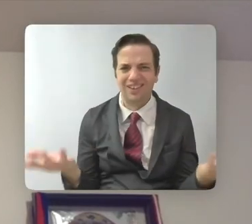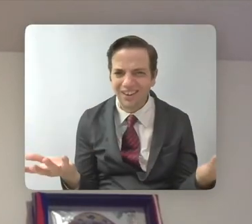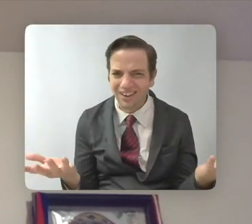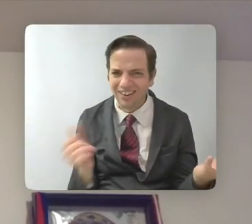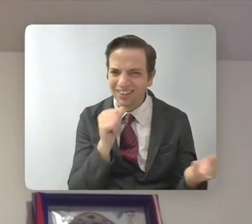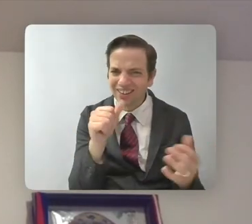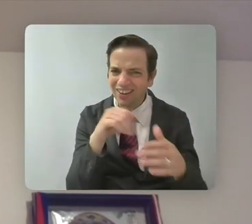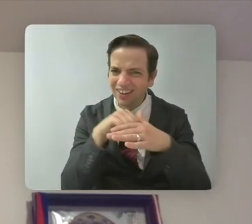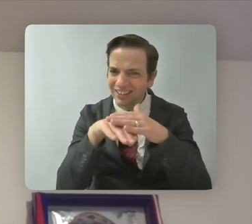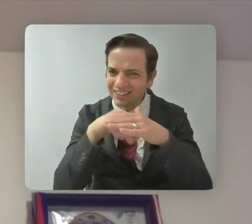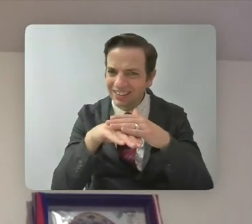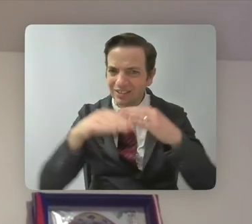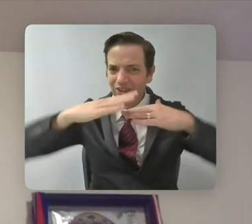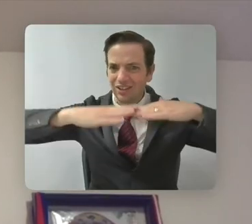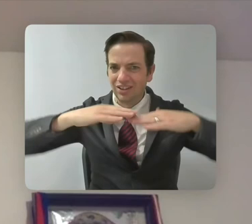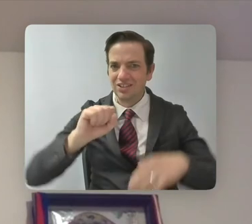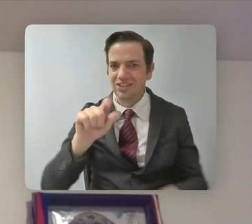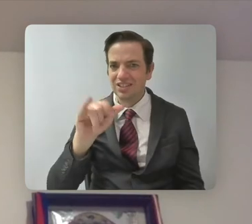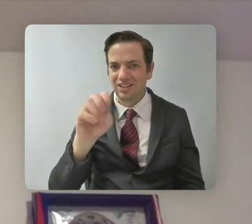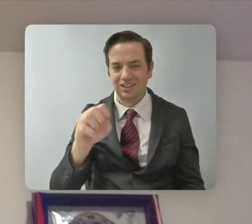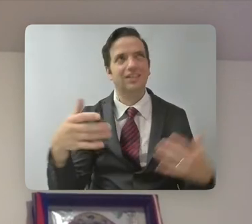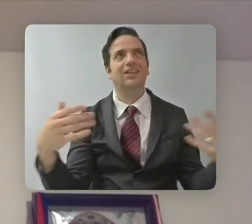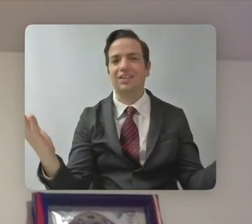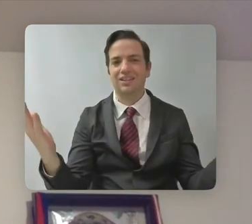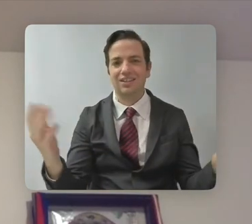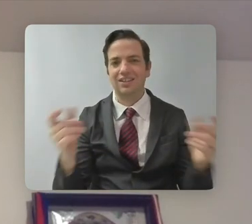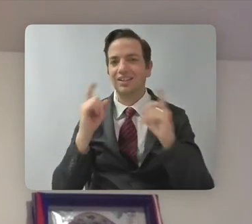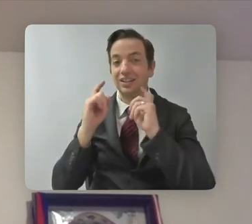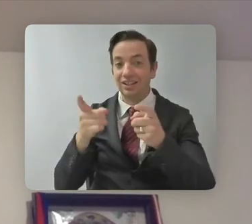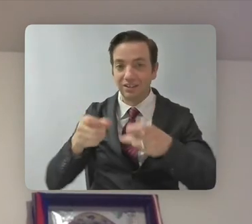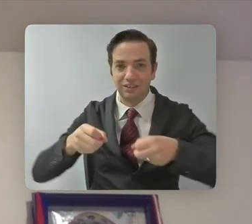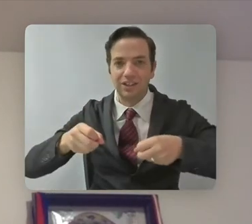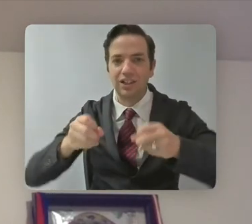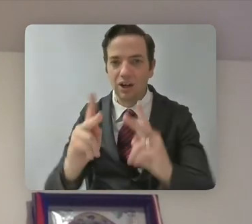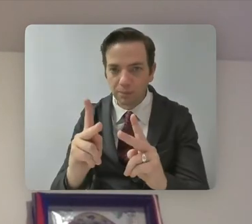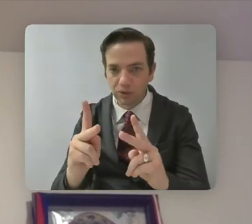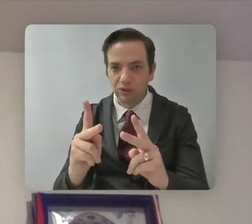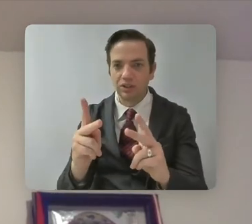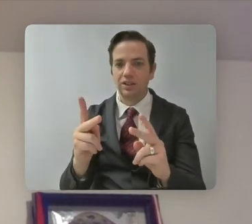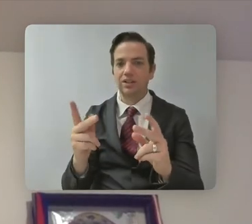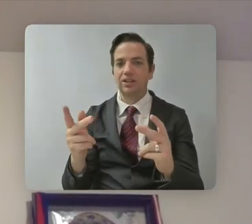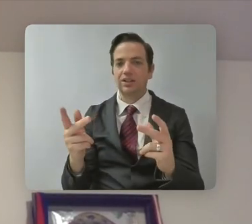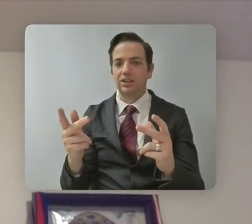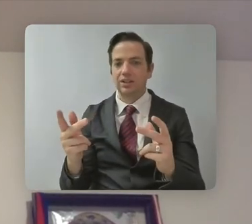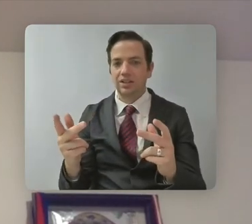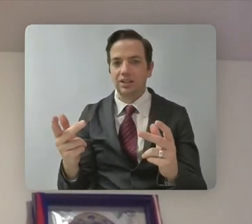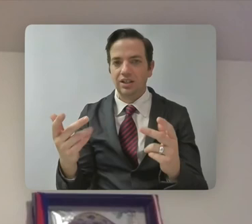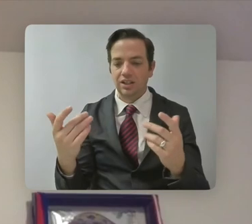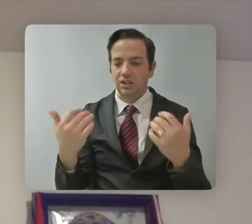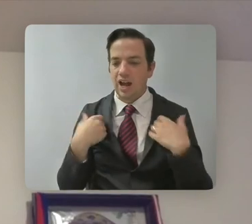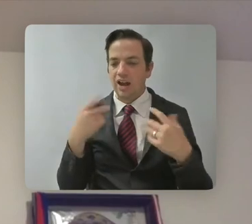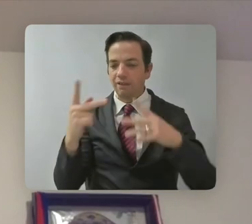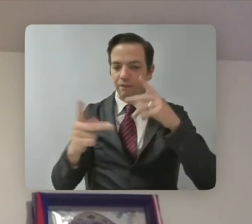like there's a tangible thing is to actually give us the opportunity to get to a level where we are celebrated in a way